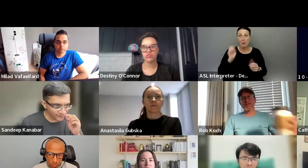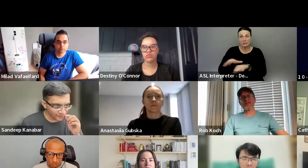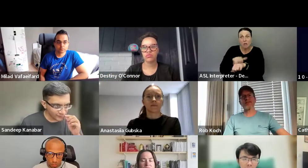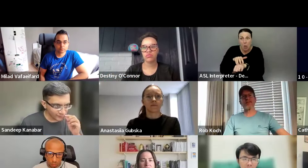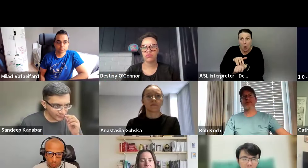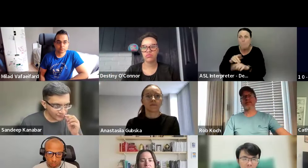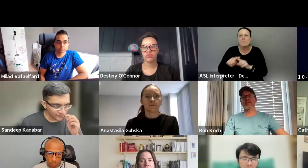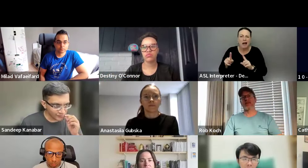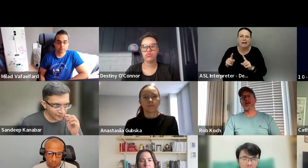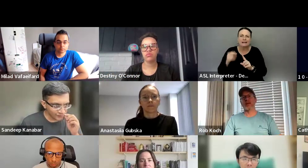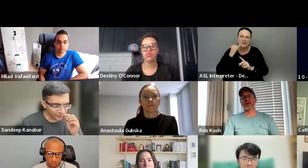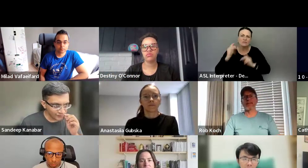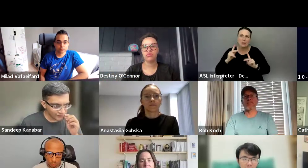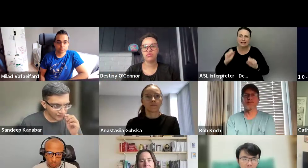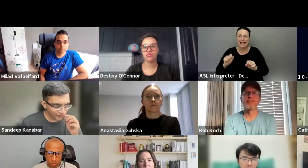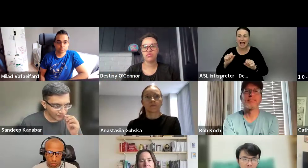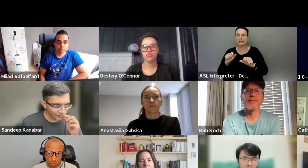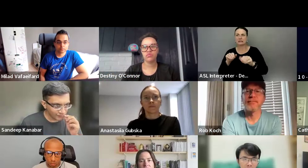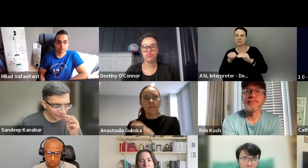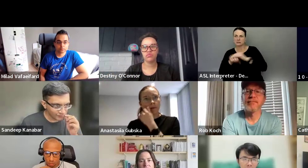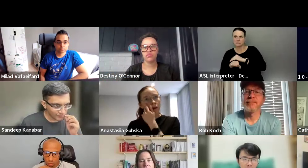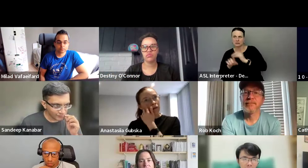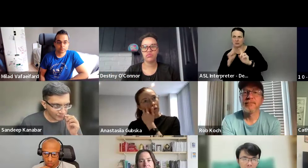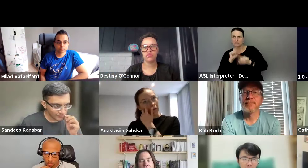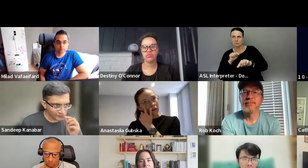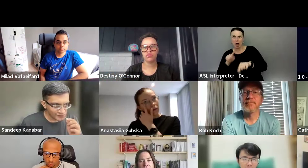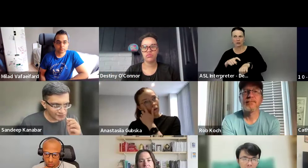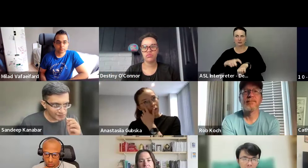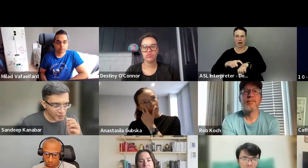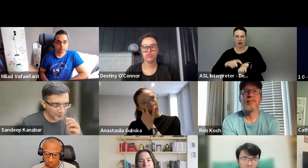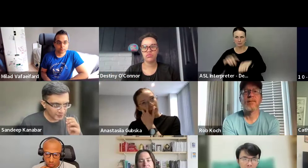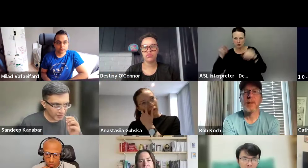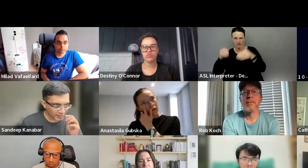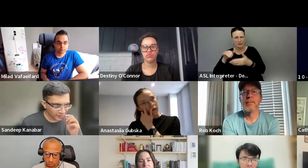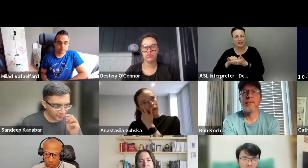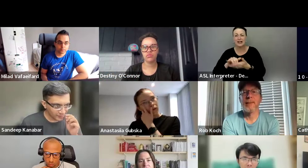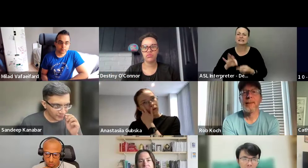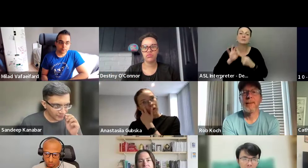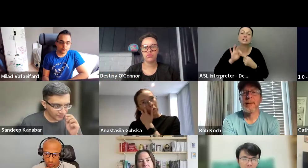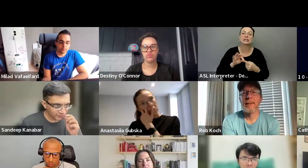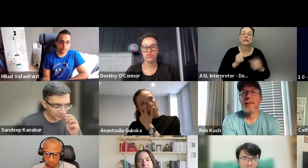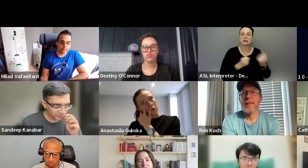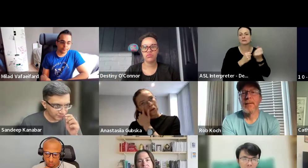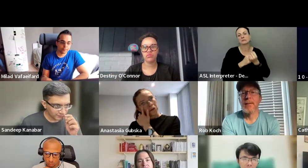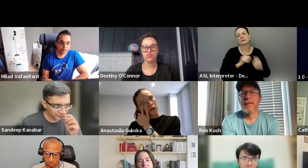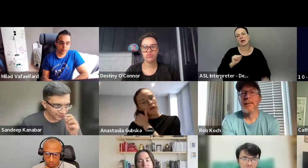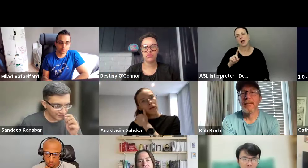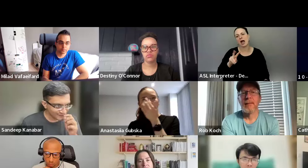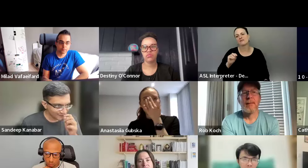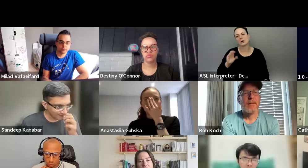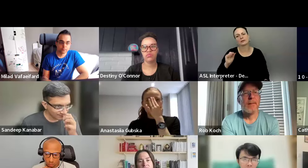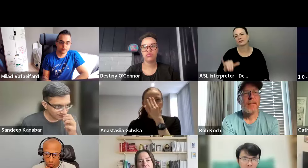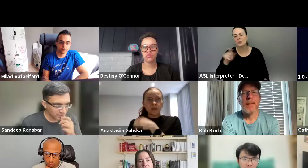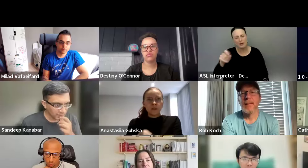but as long as people can, can respond when they have the time to focus on that, especially with the advocacy part, that's like, you have to think about, it's not